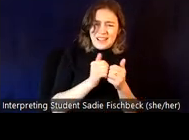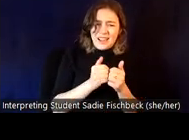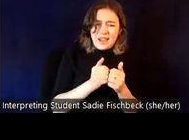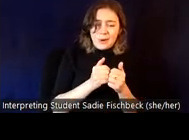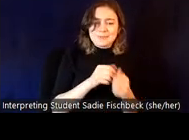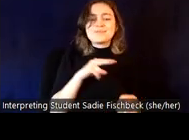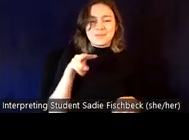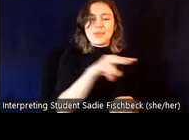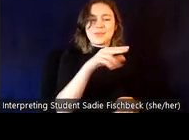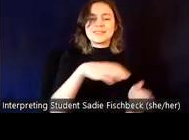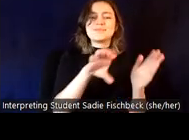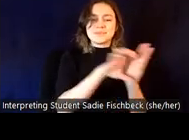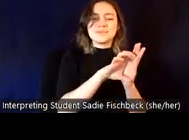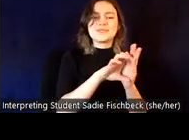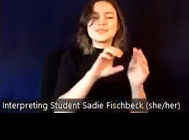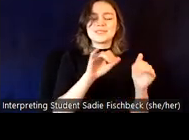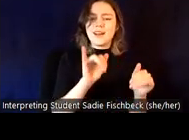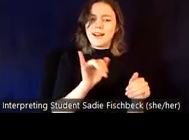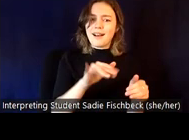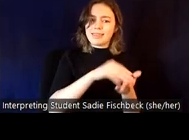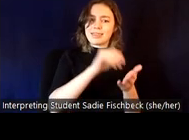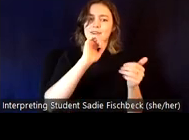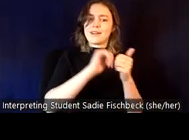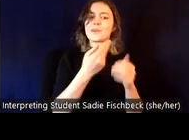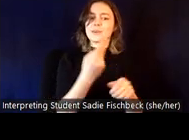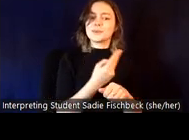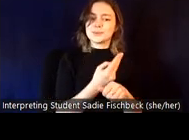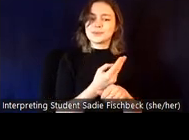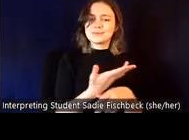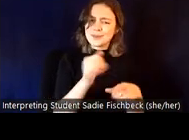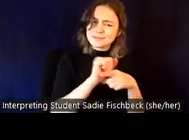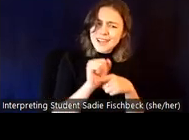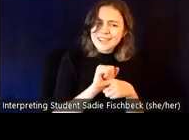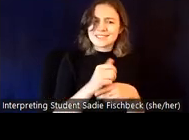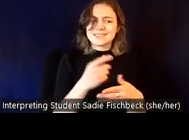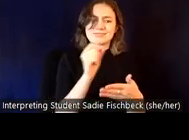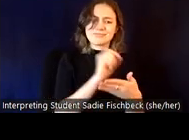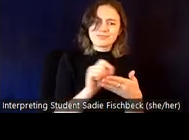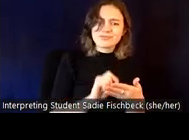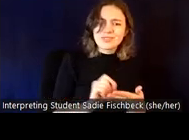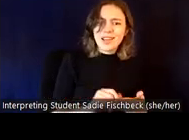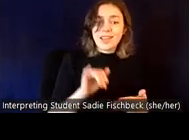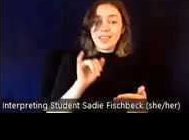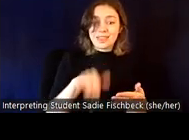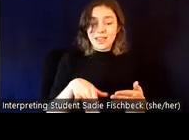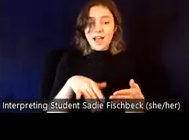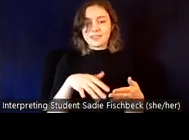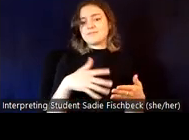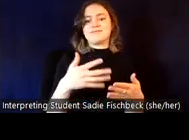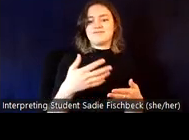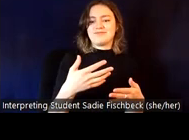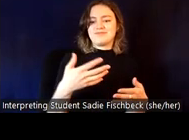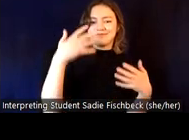slides after this morning's program, but practice them, handwrite them. That muscle memory can help, you know, yeah,